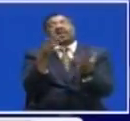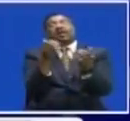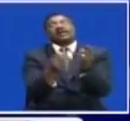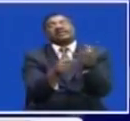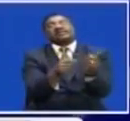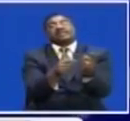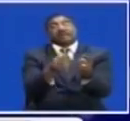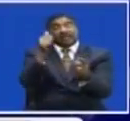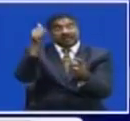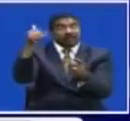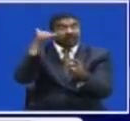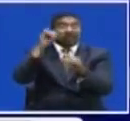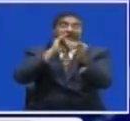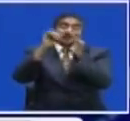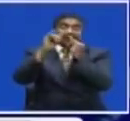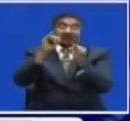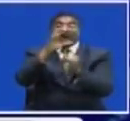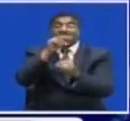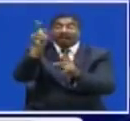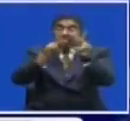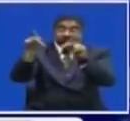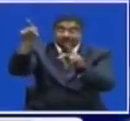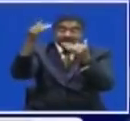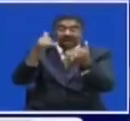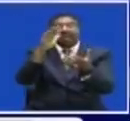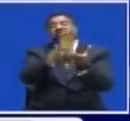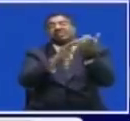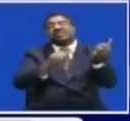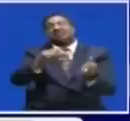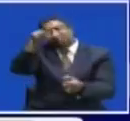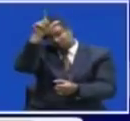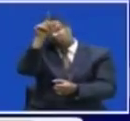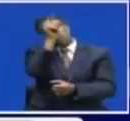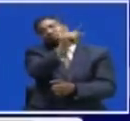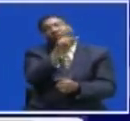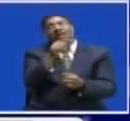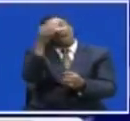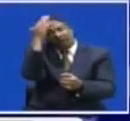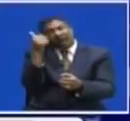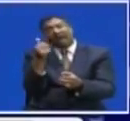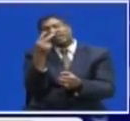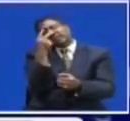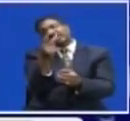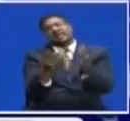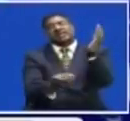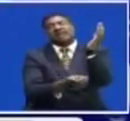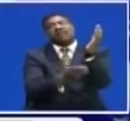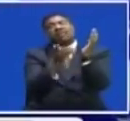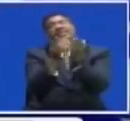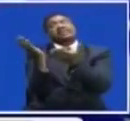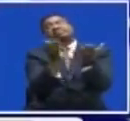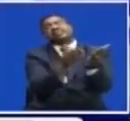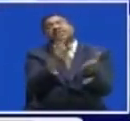telephone interview That people now believe In the leadership Of President Edgar Lungo As they have seen development Taking place in the area